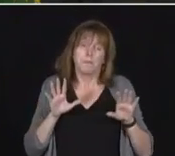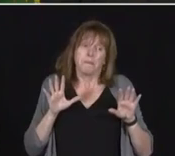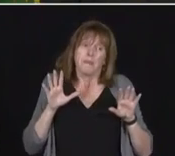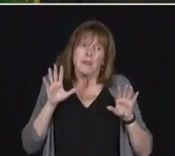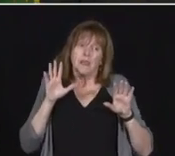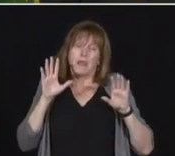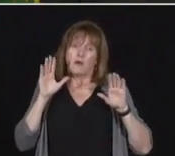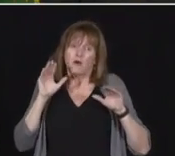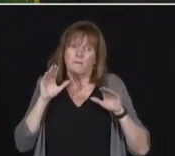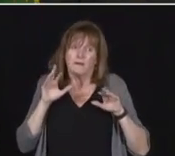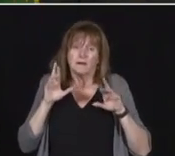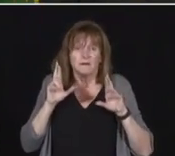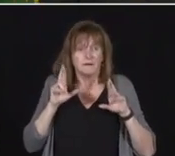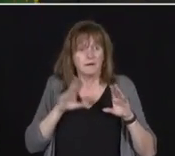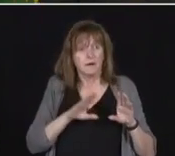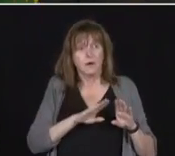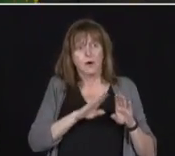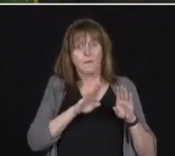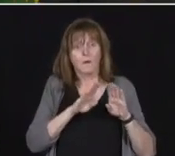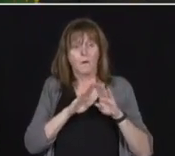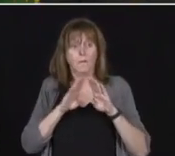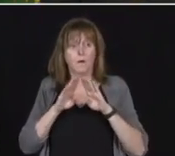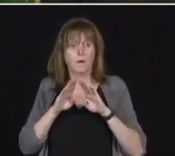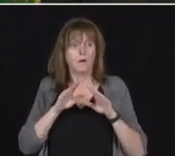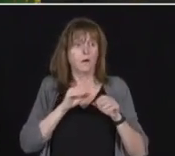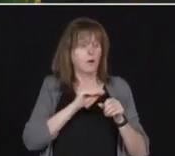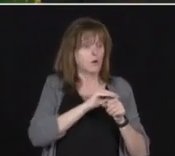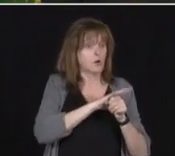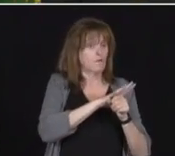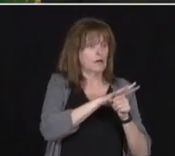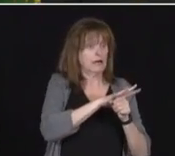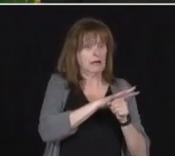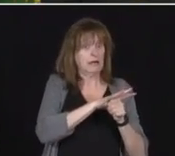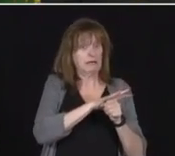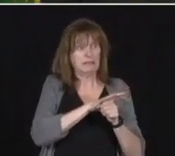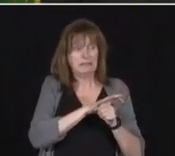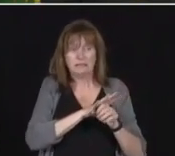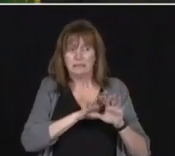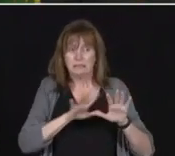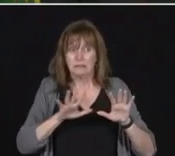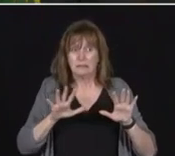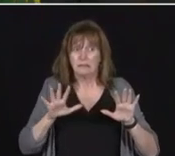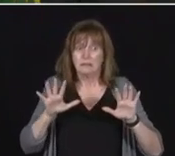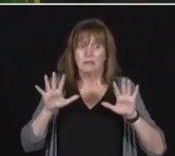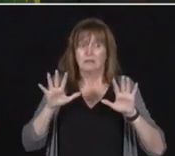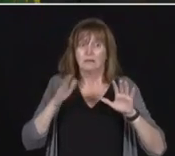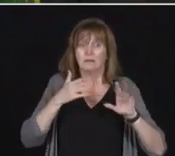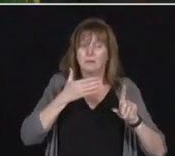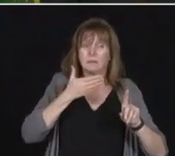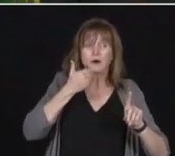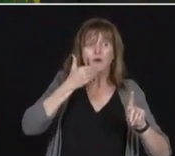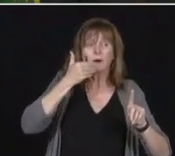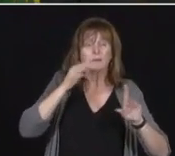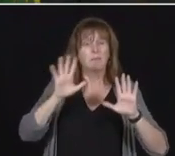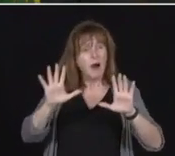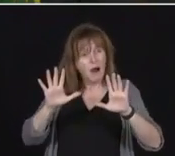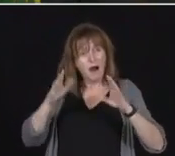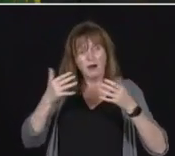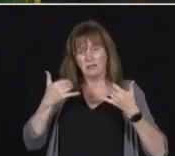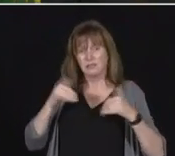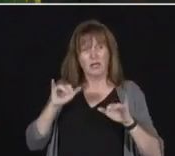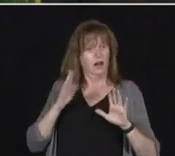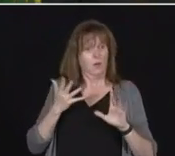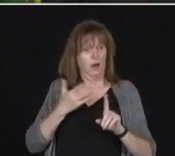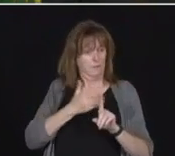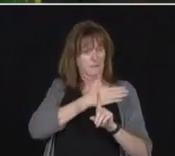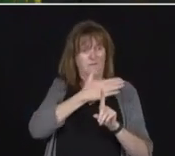COVID-19. We'll need 250,000 more people to fill the jobs of requested before COVID-19 to the prime